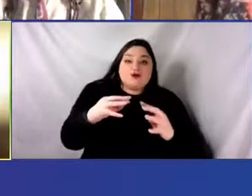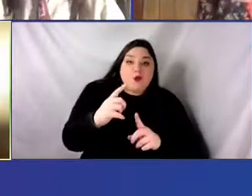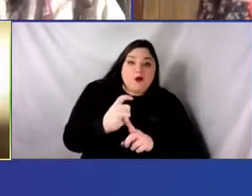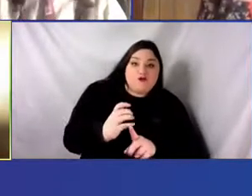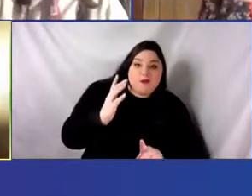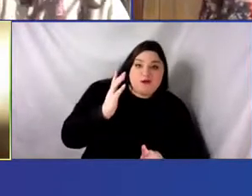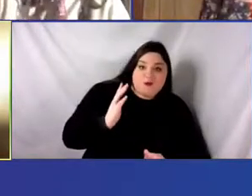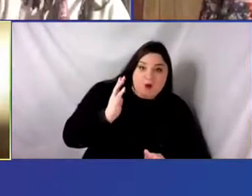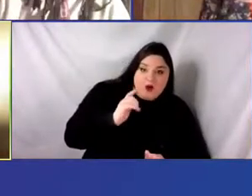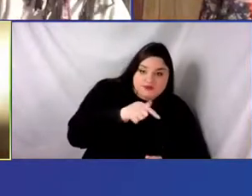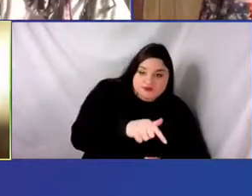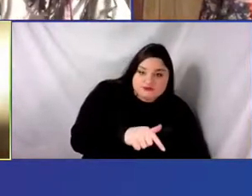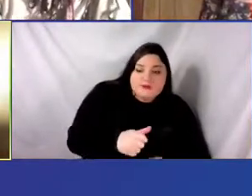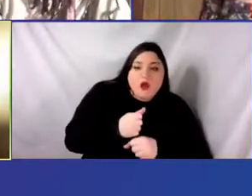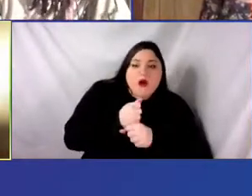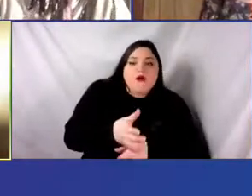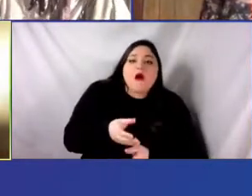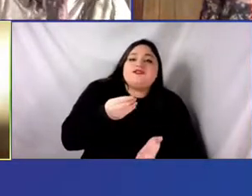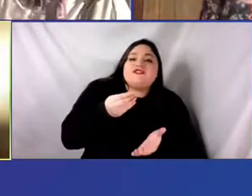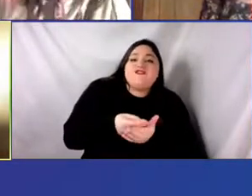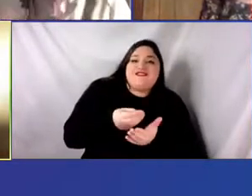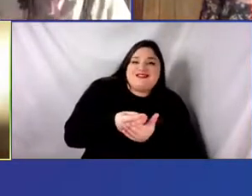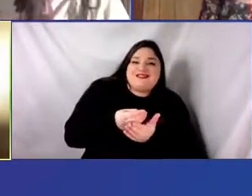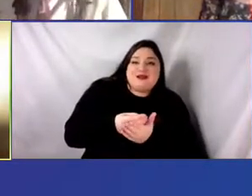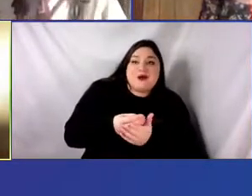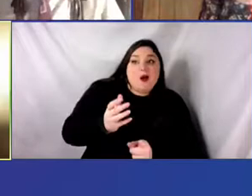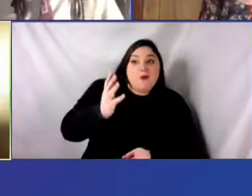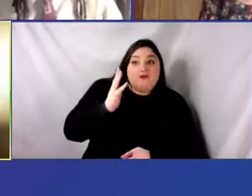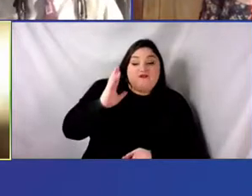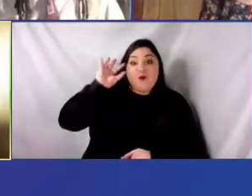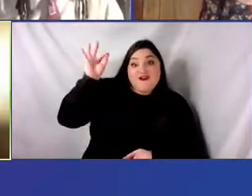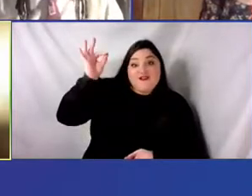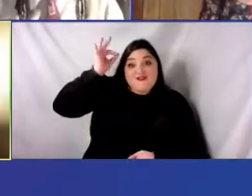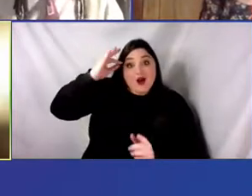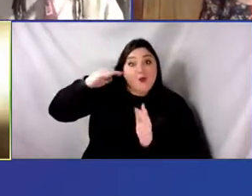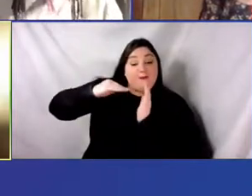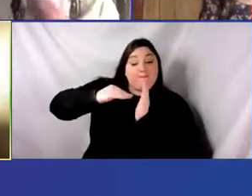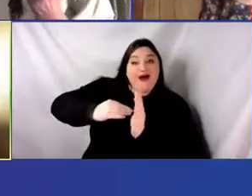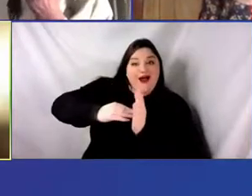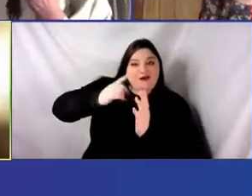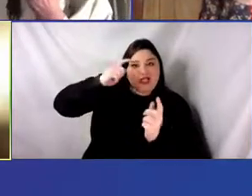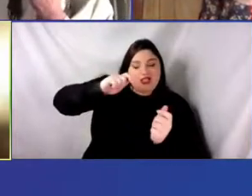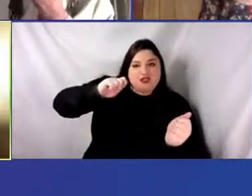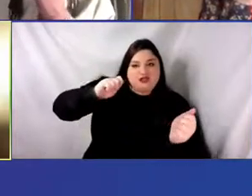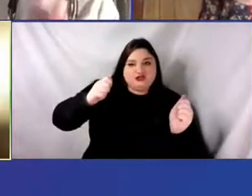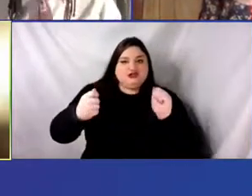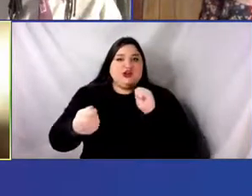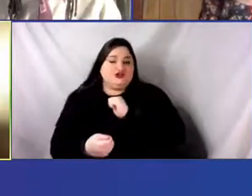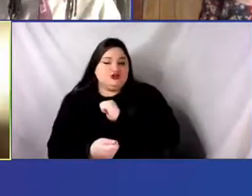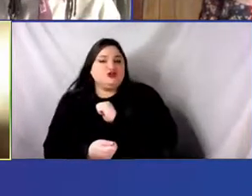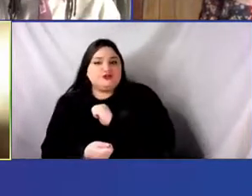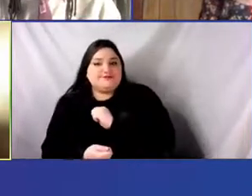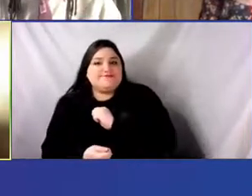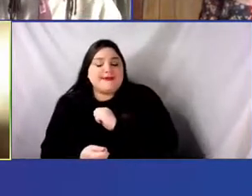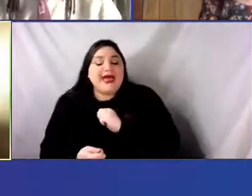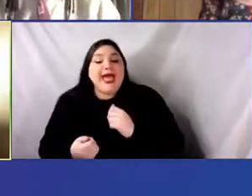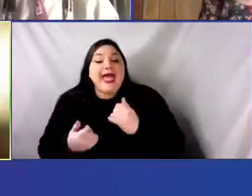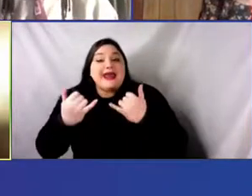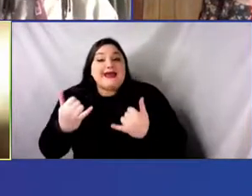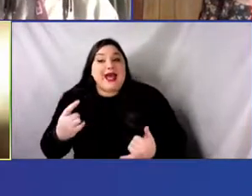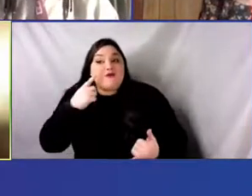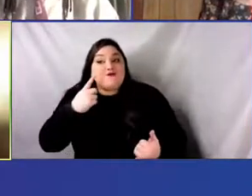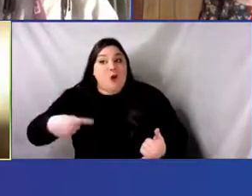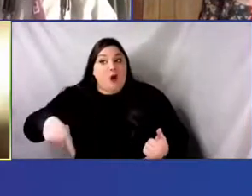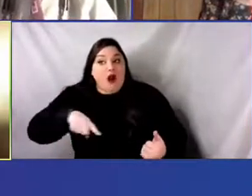shifted from a federal model for support. And of course, we're very lucky for those of us in New York that there is